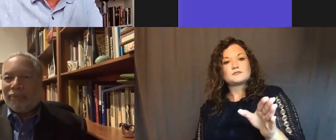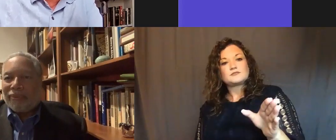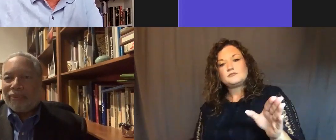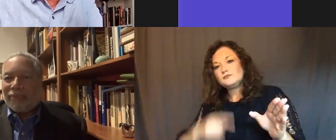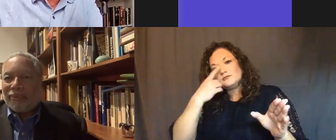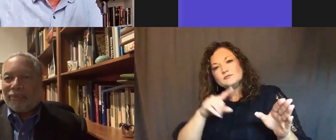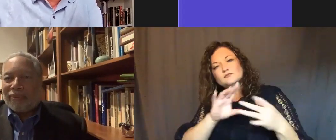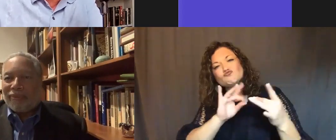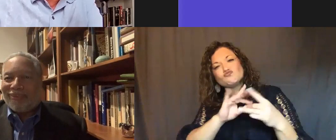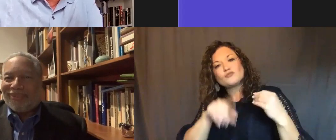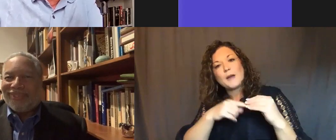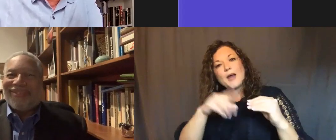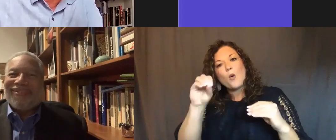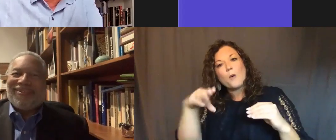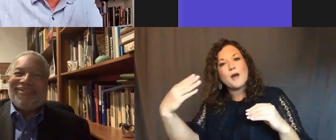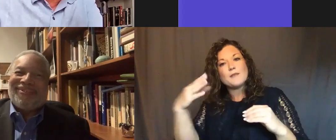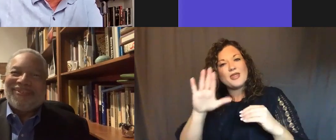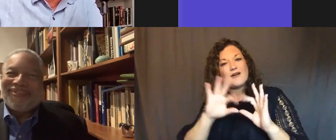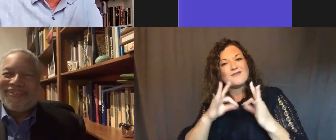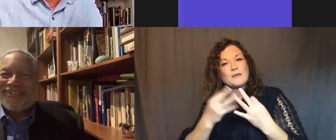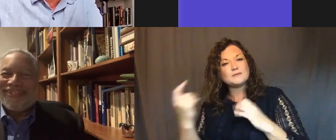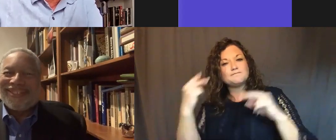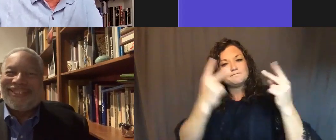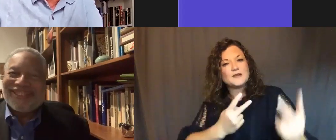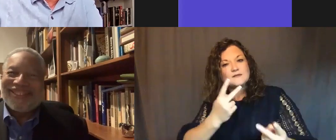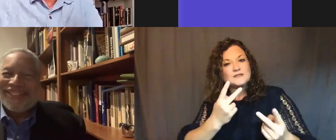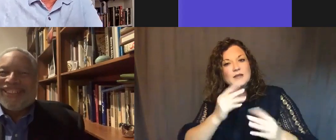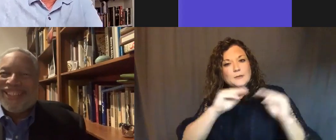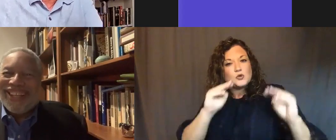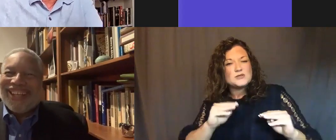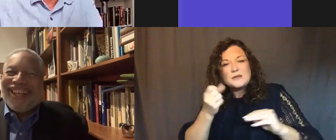Obama family's visit to the museum a few nights before it opened?